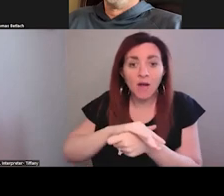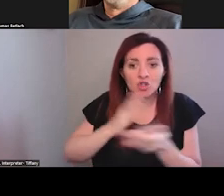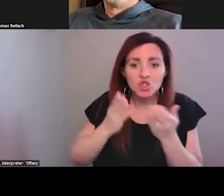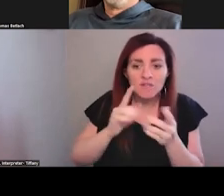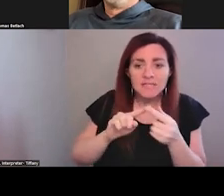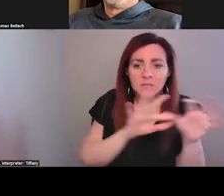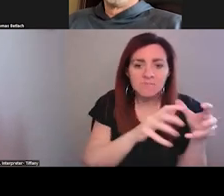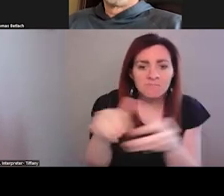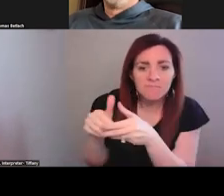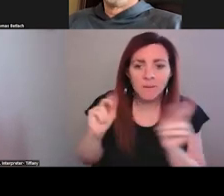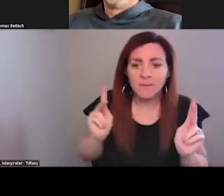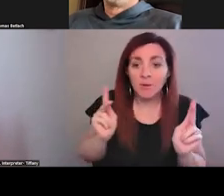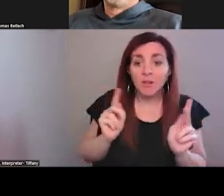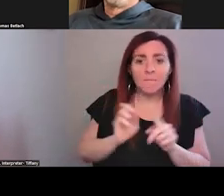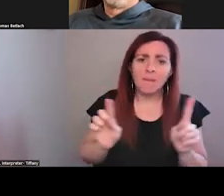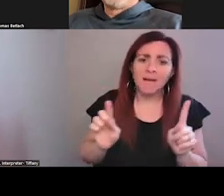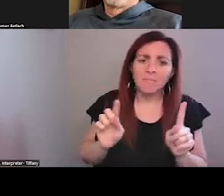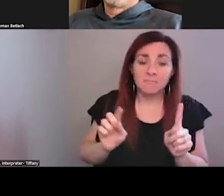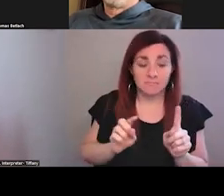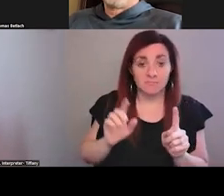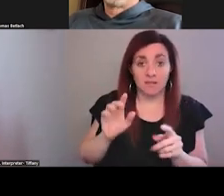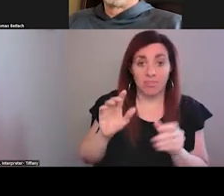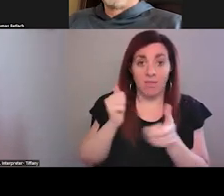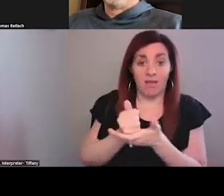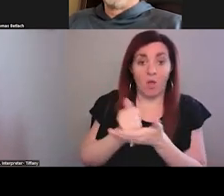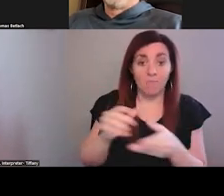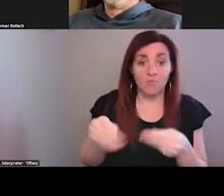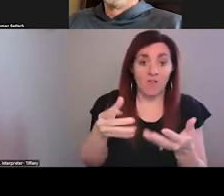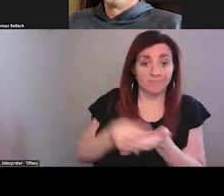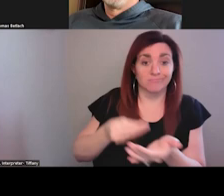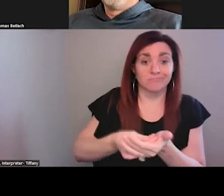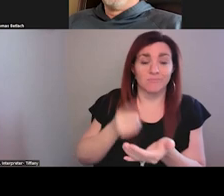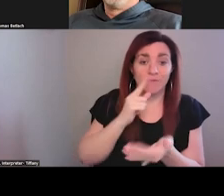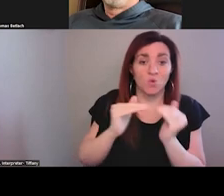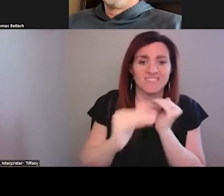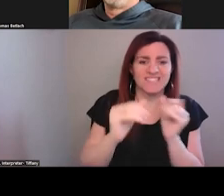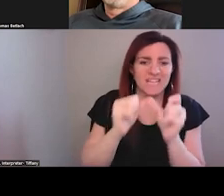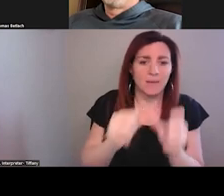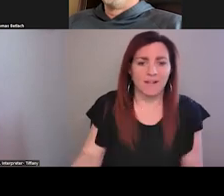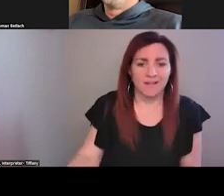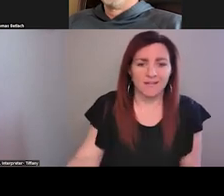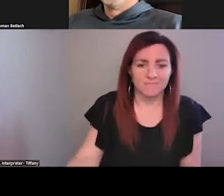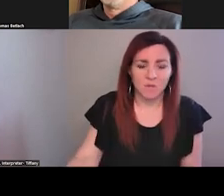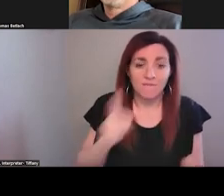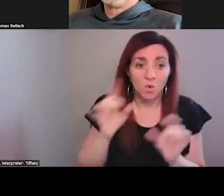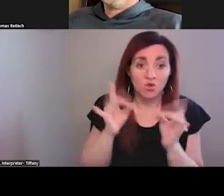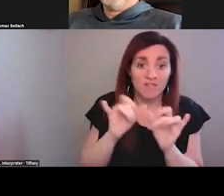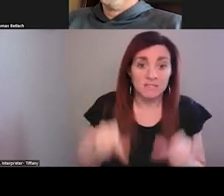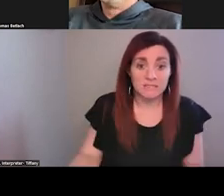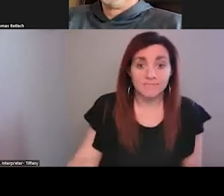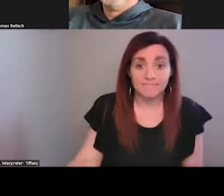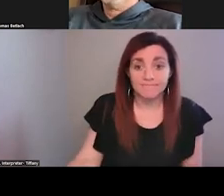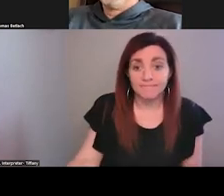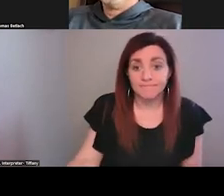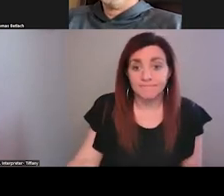But at the end of the day, Medicaid can help deliver financing around the sustainability of the crisis system. The second